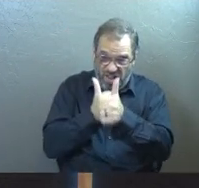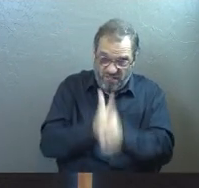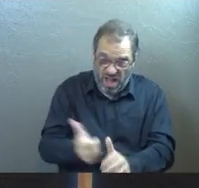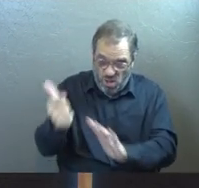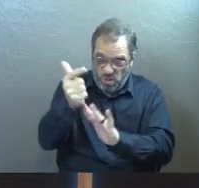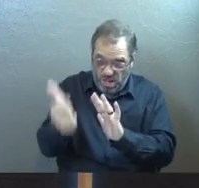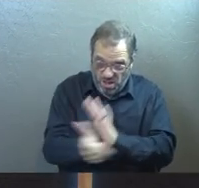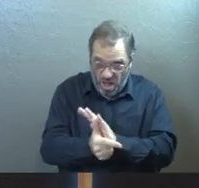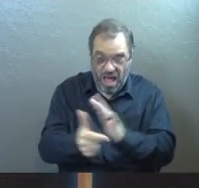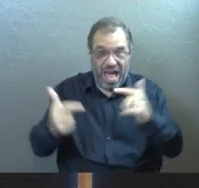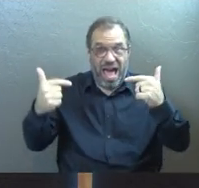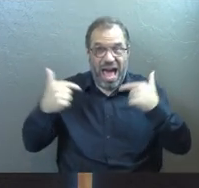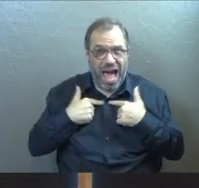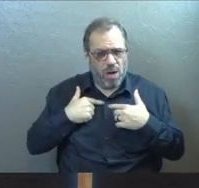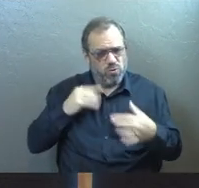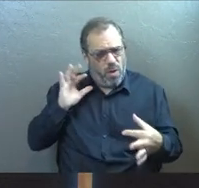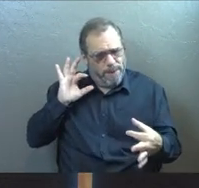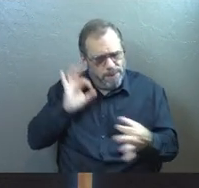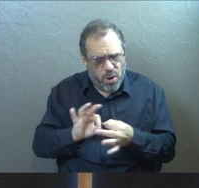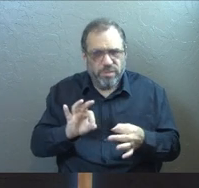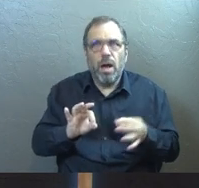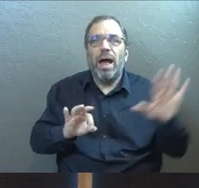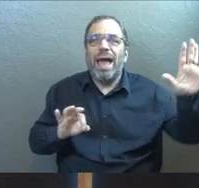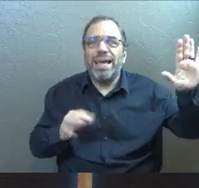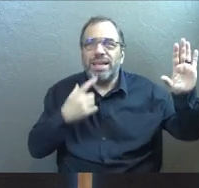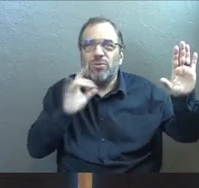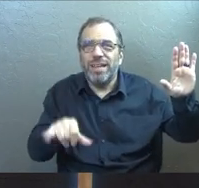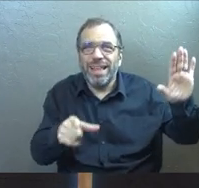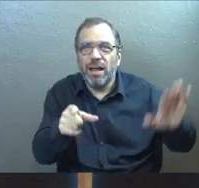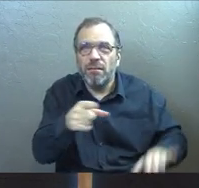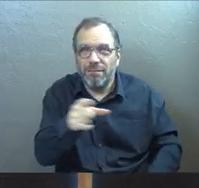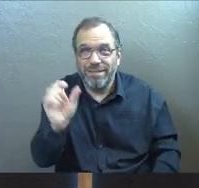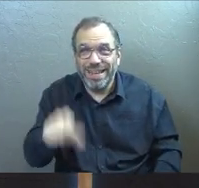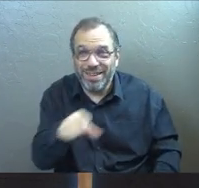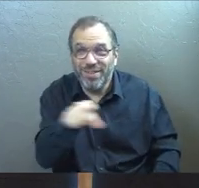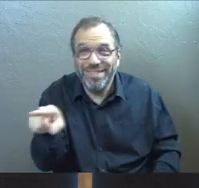that, he said, I was perfect at it. How many of you could say that?